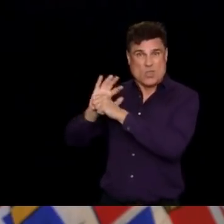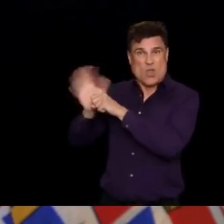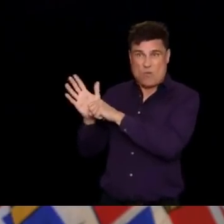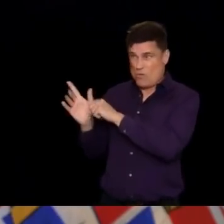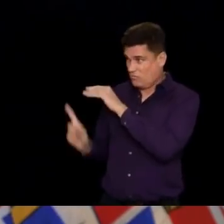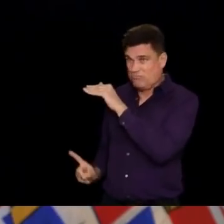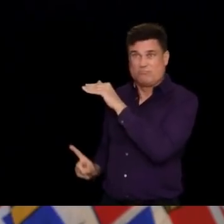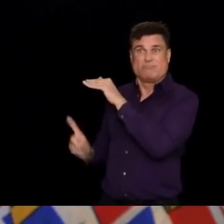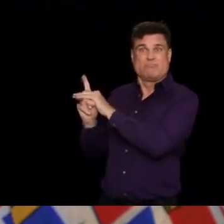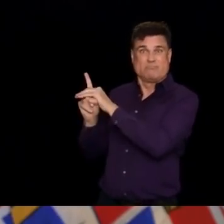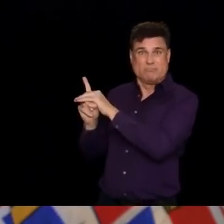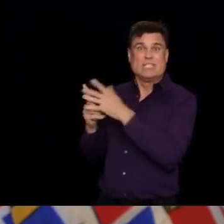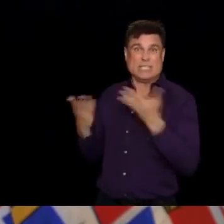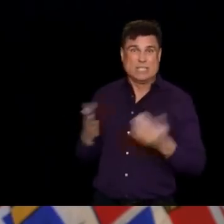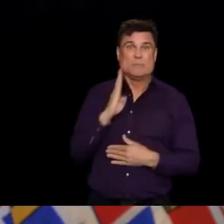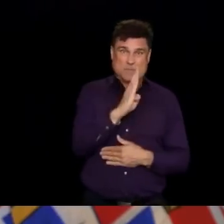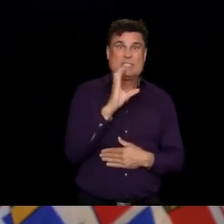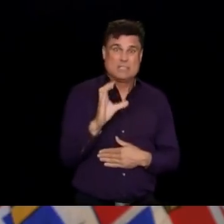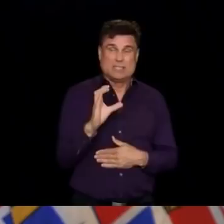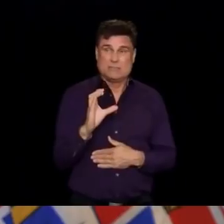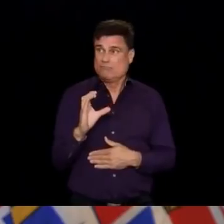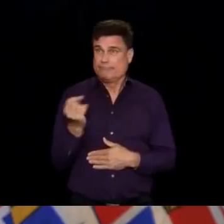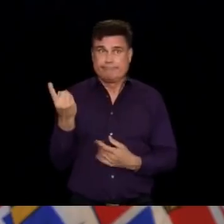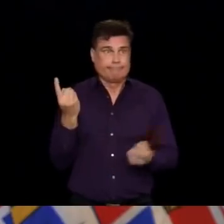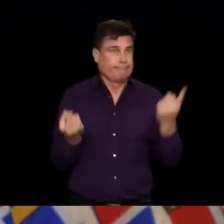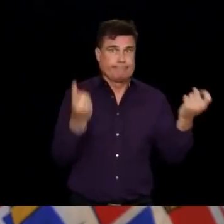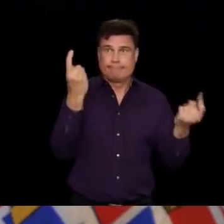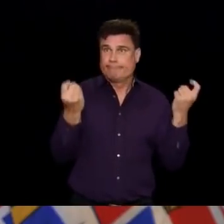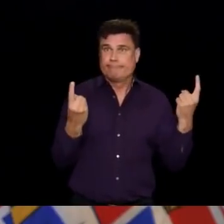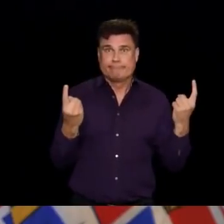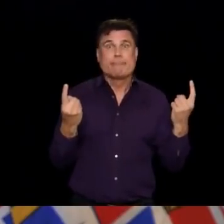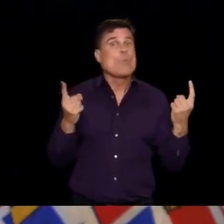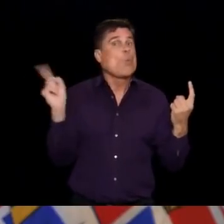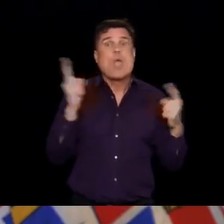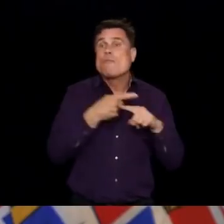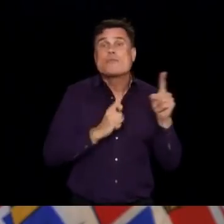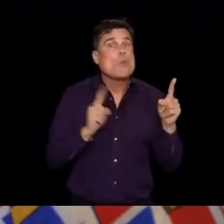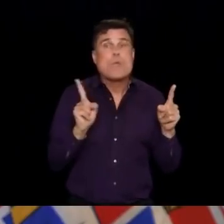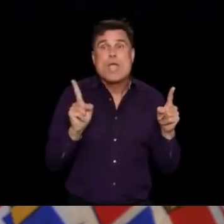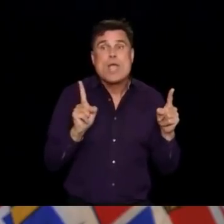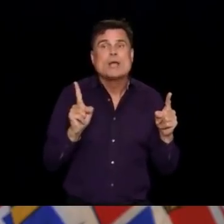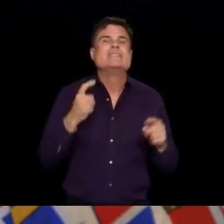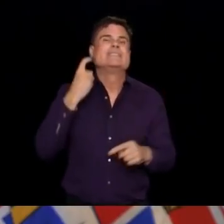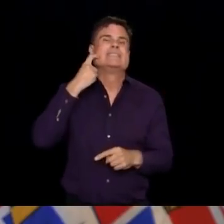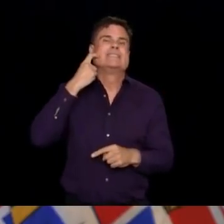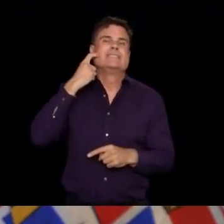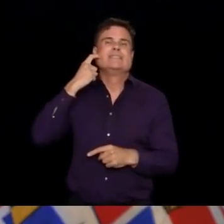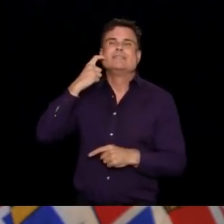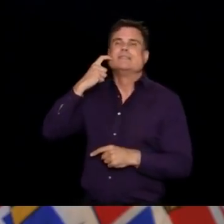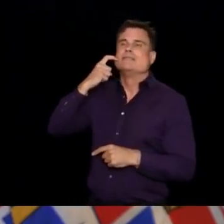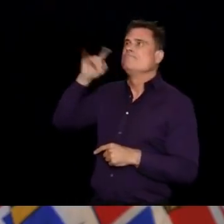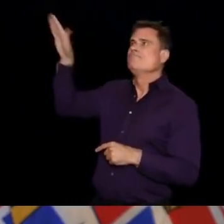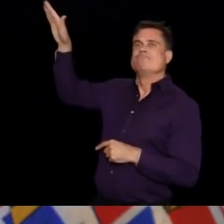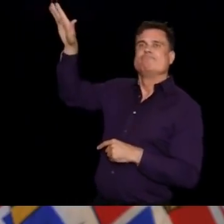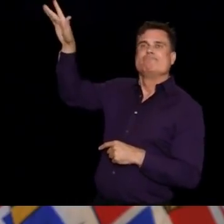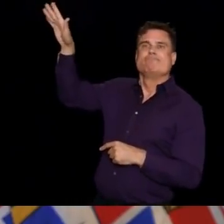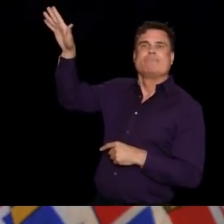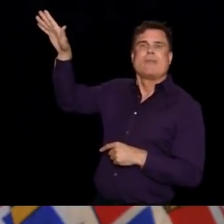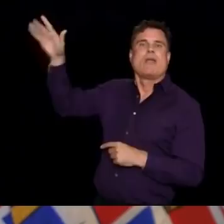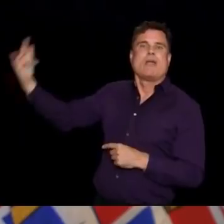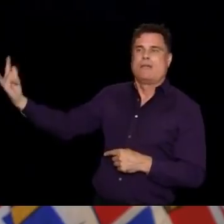number of our new cases are people who've either travelled or been in contact with somebody who just came back from the U.S.